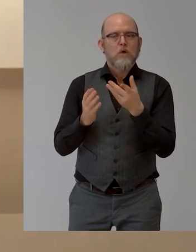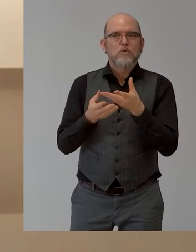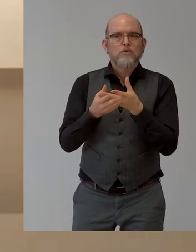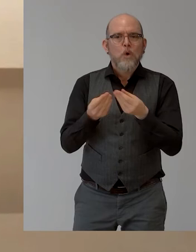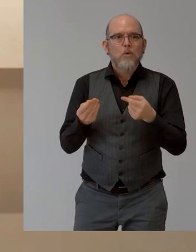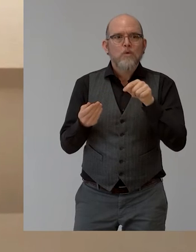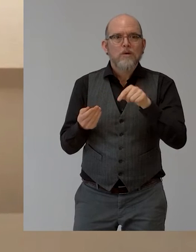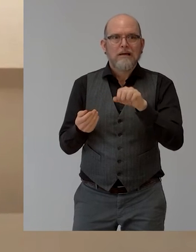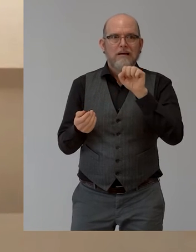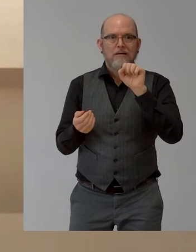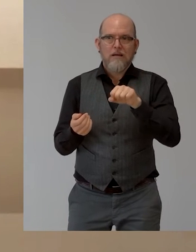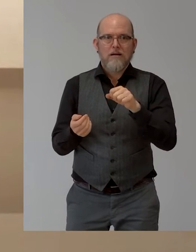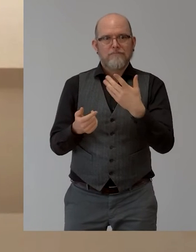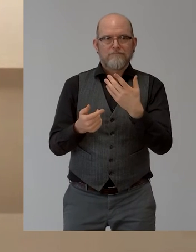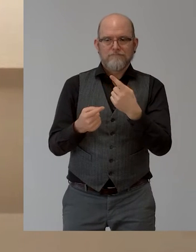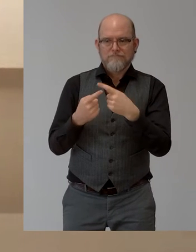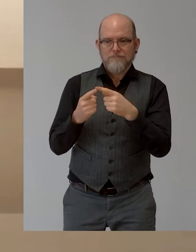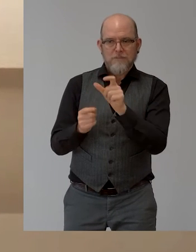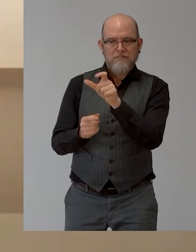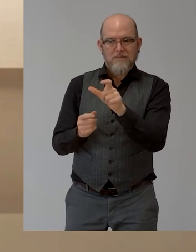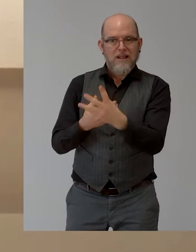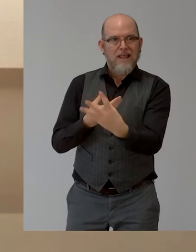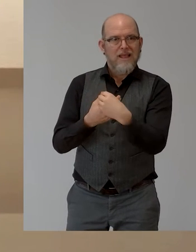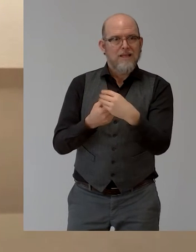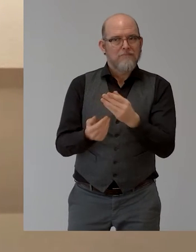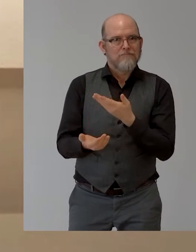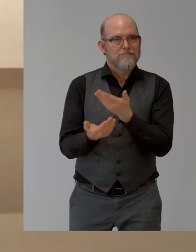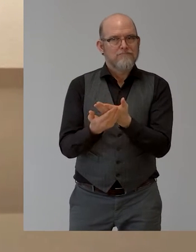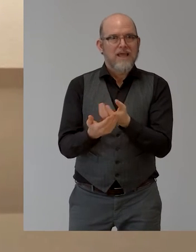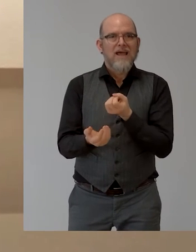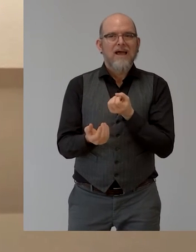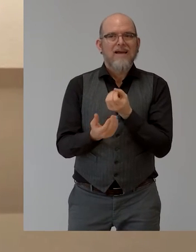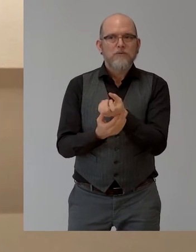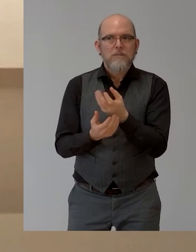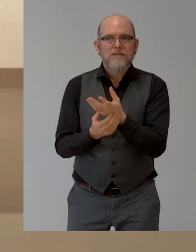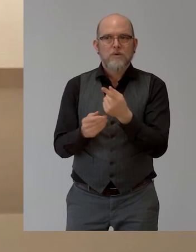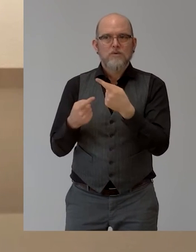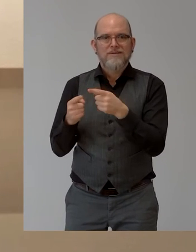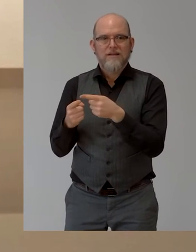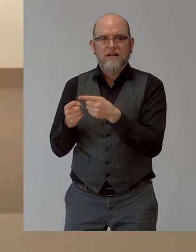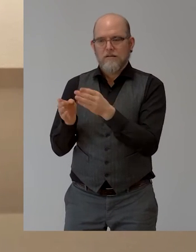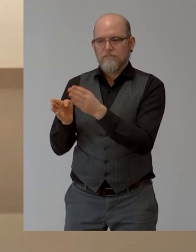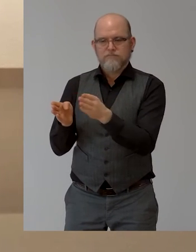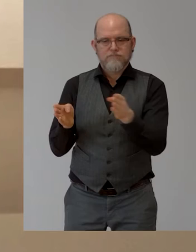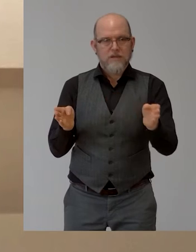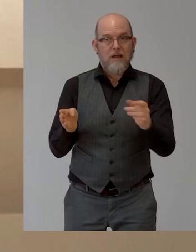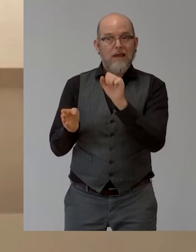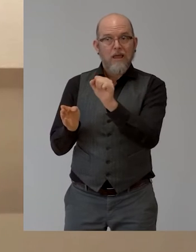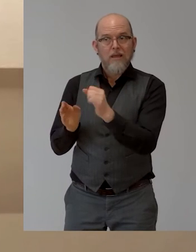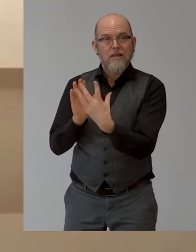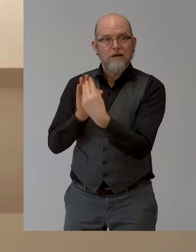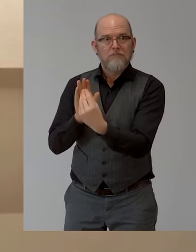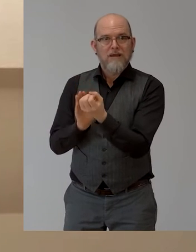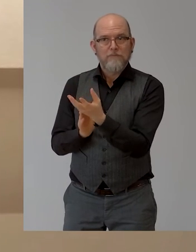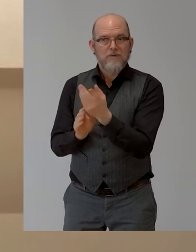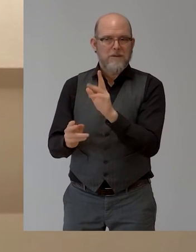to, let's say, really have information channels that can, let's say, be customized to the need of the specific groups. I think that is